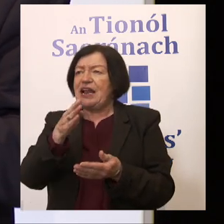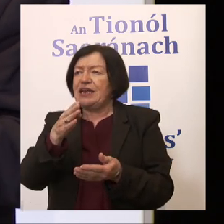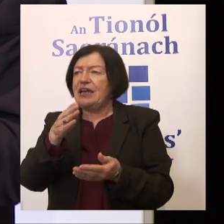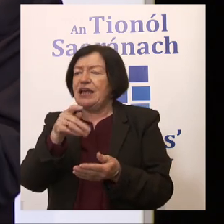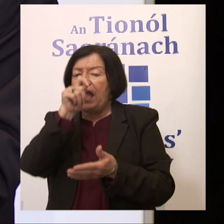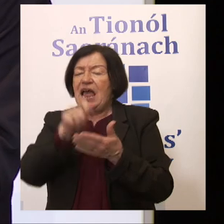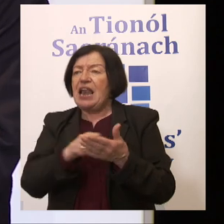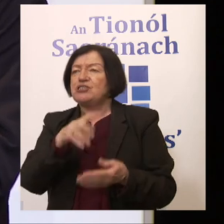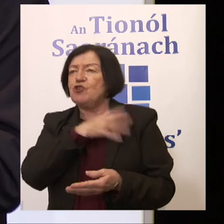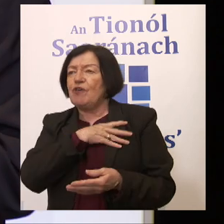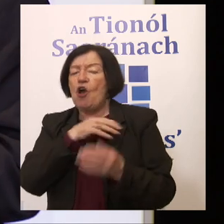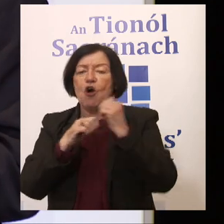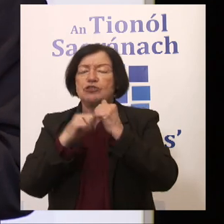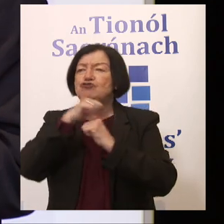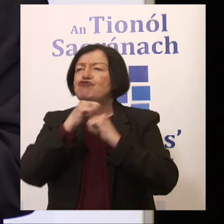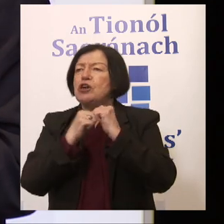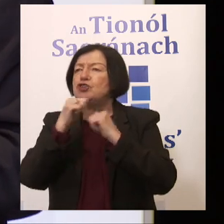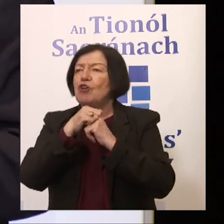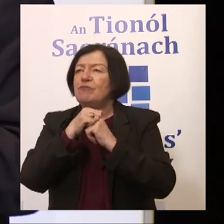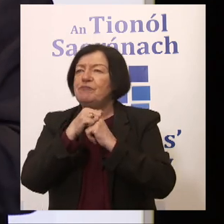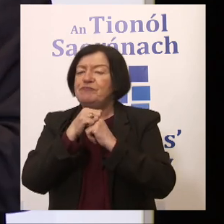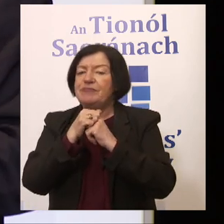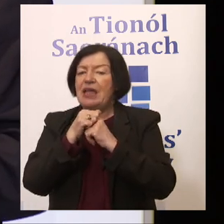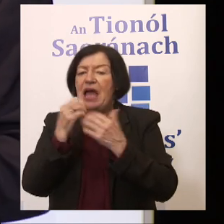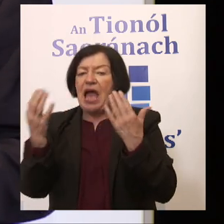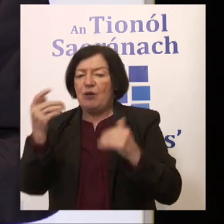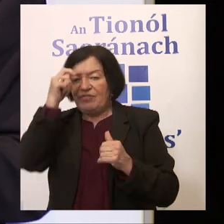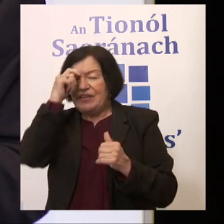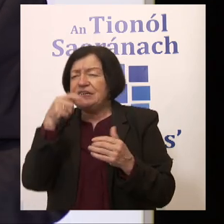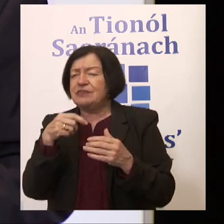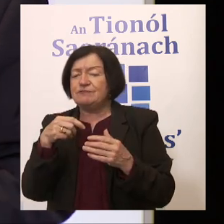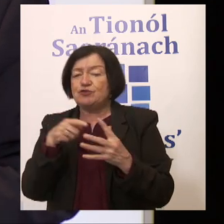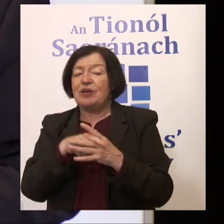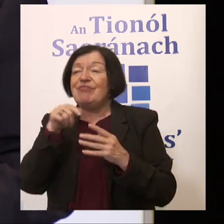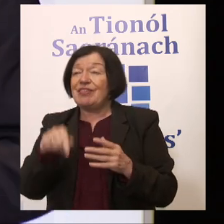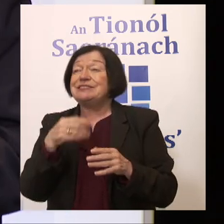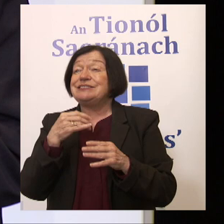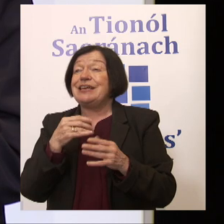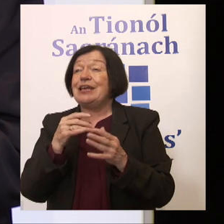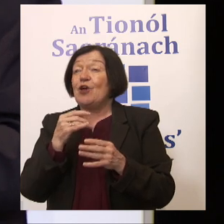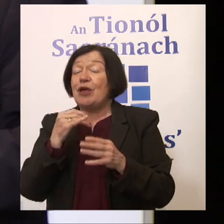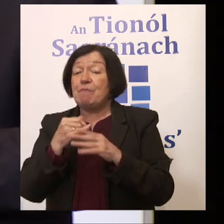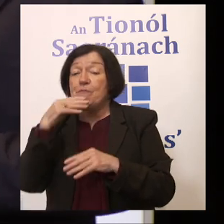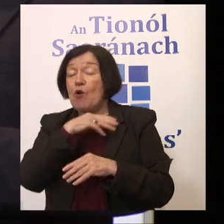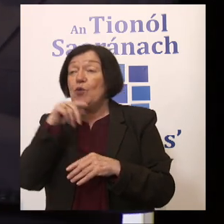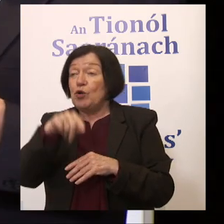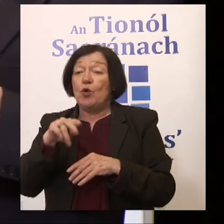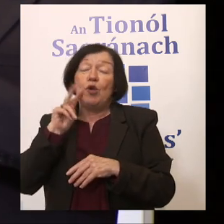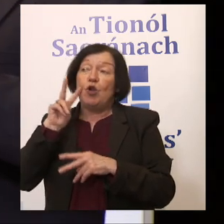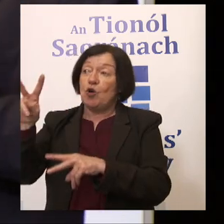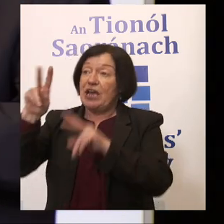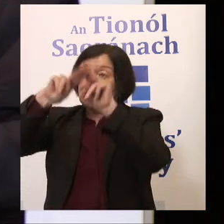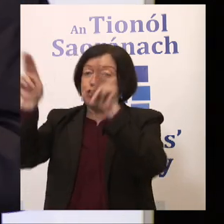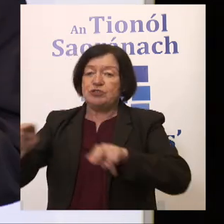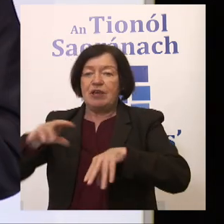went into that or a structure went into that, within that? And how do we think that through? And I think that's the key thing. When you look internationally at the